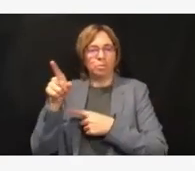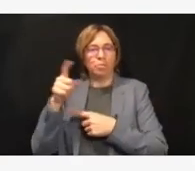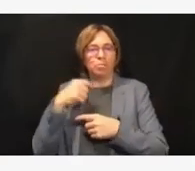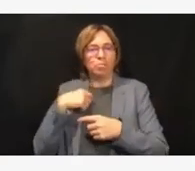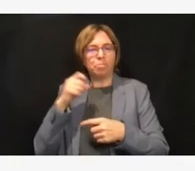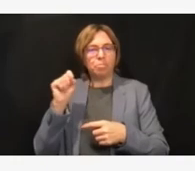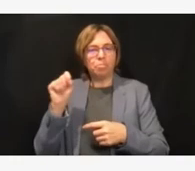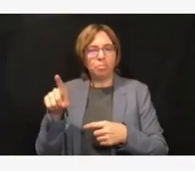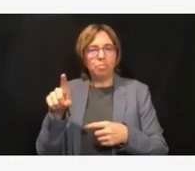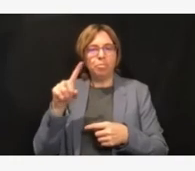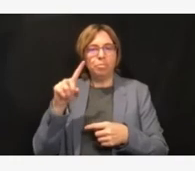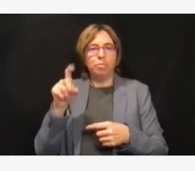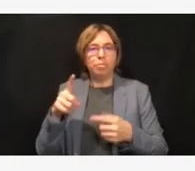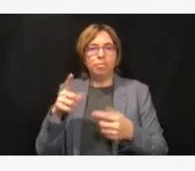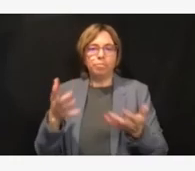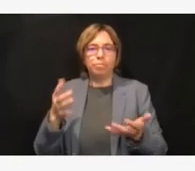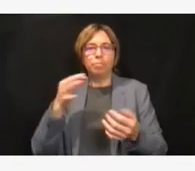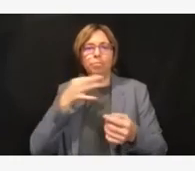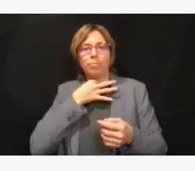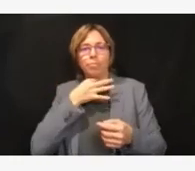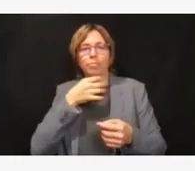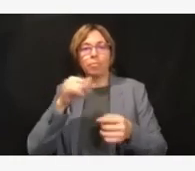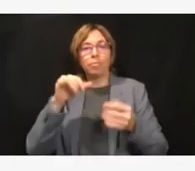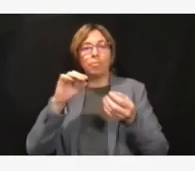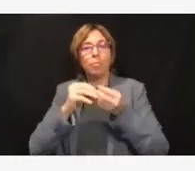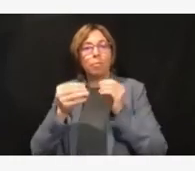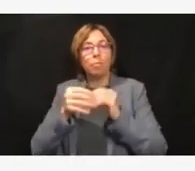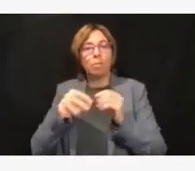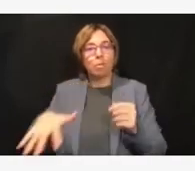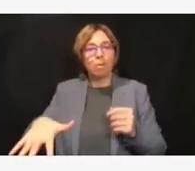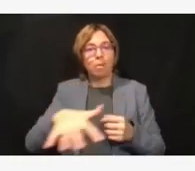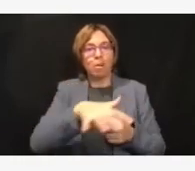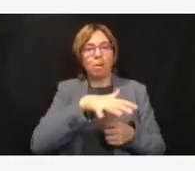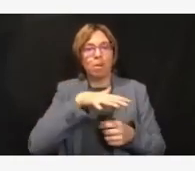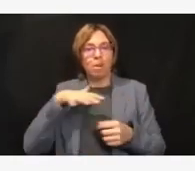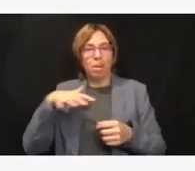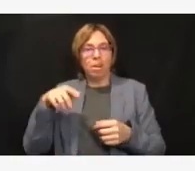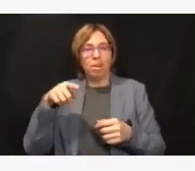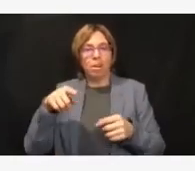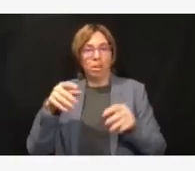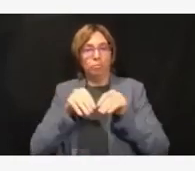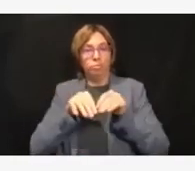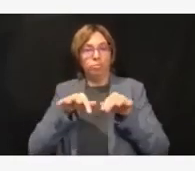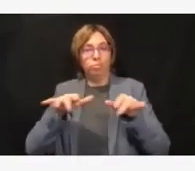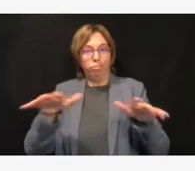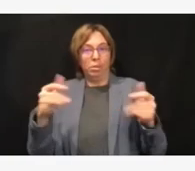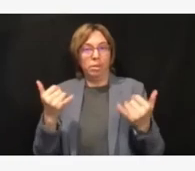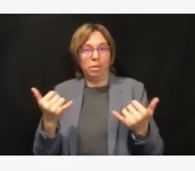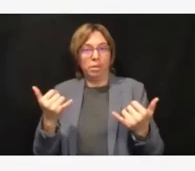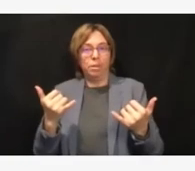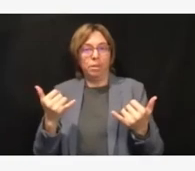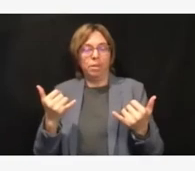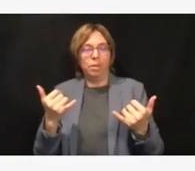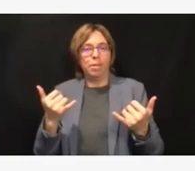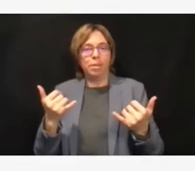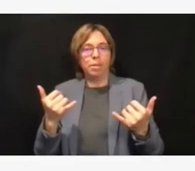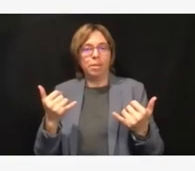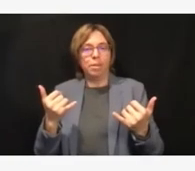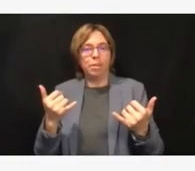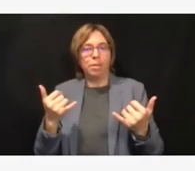far as circulation and case rate spread right now, and when we dive into North Idaho,